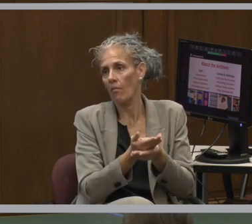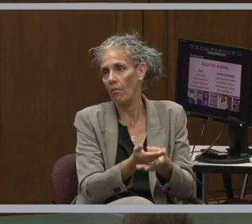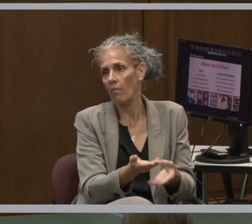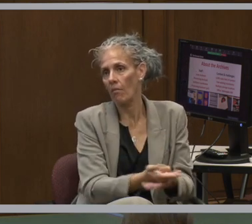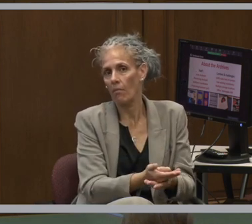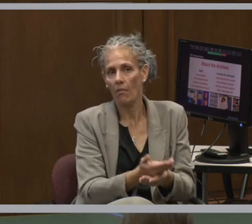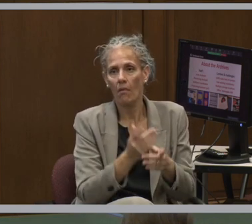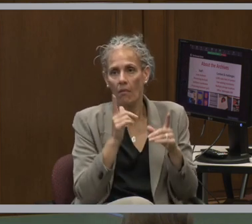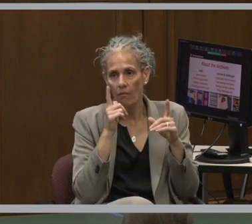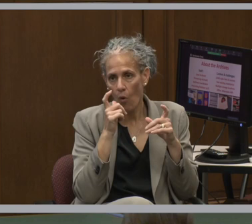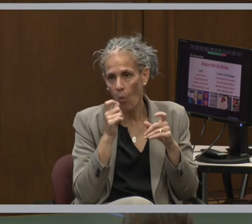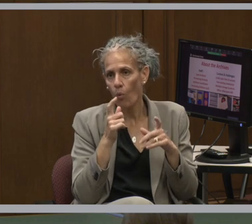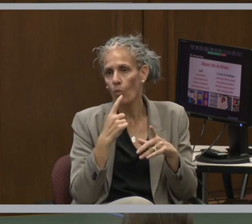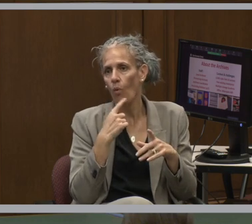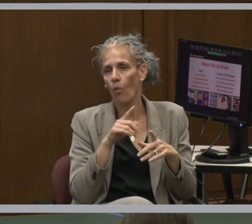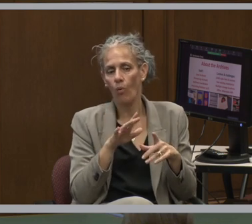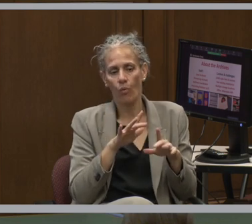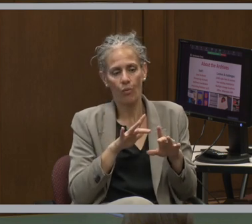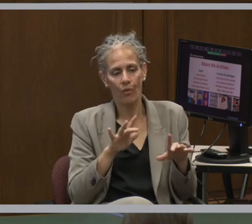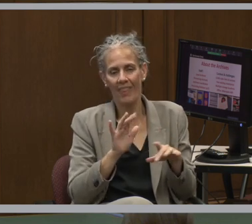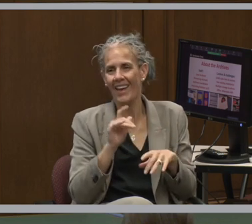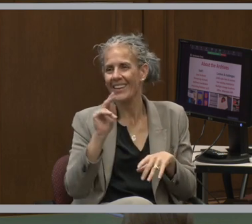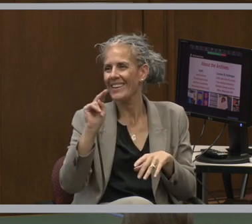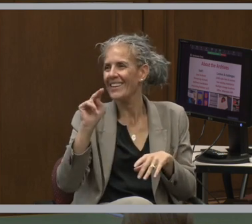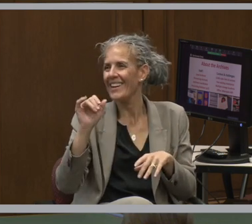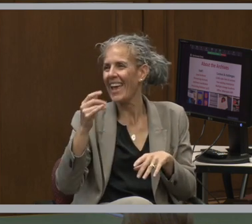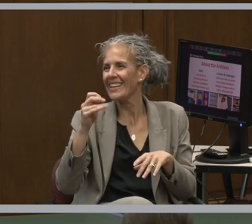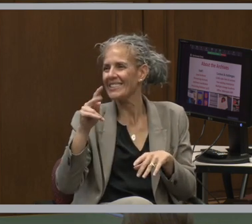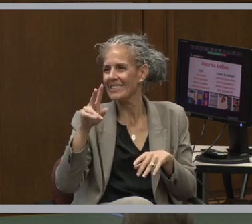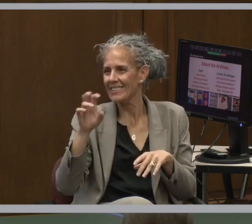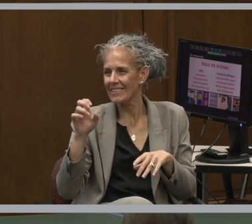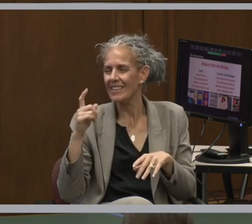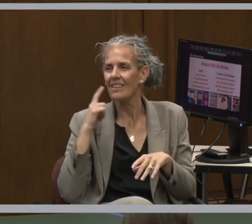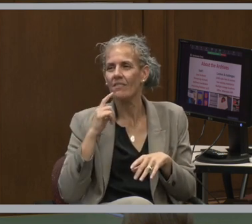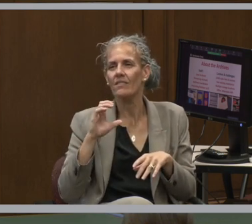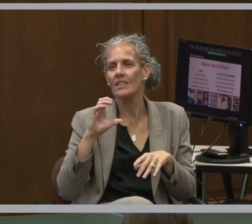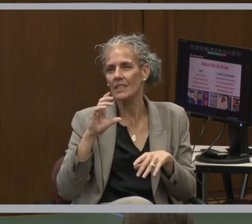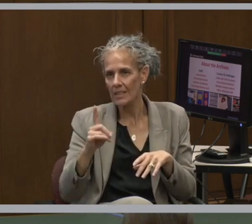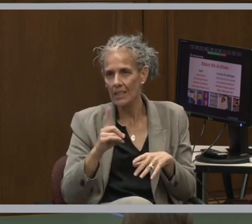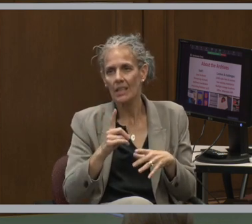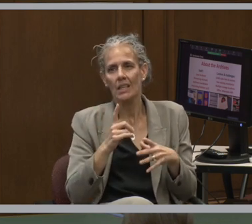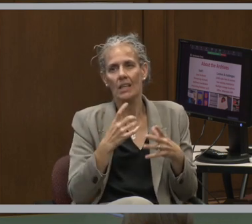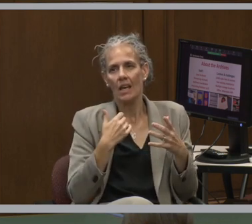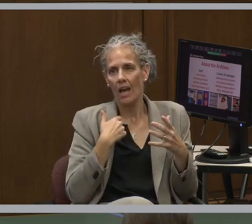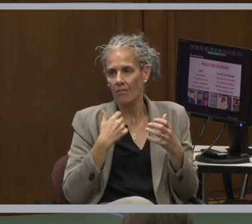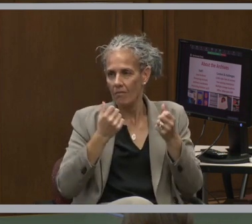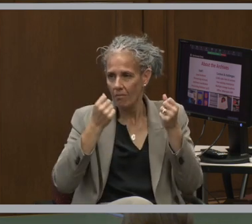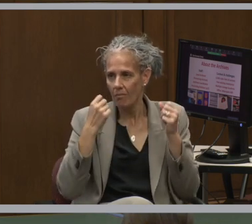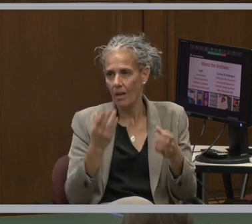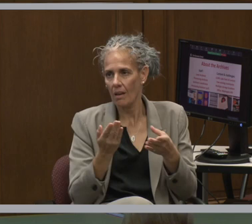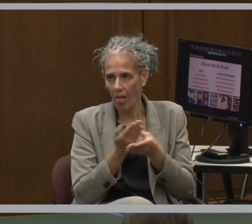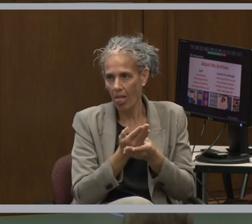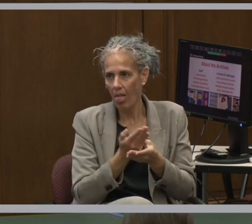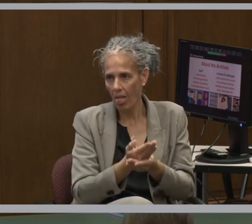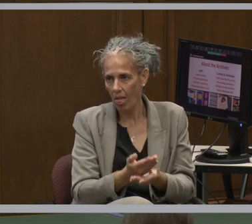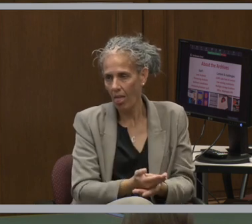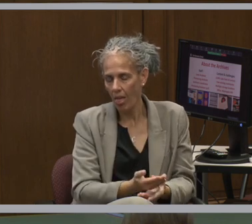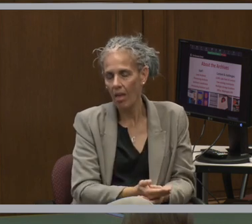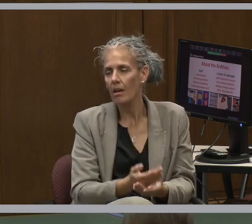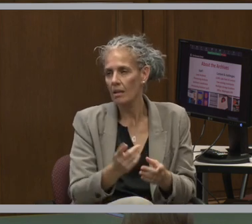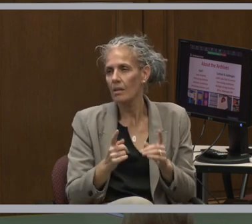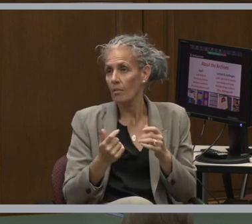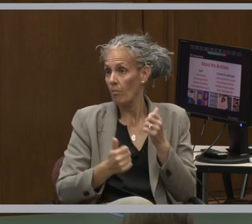negatives, contact sheets, and compact discs. Though since that photo was taken, we've actually